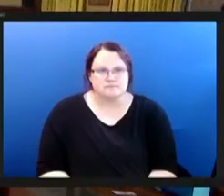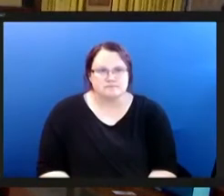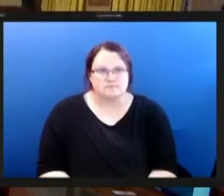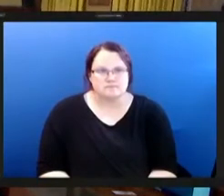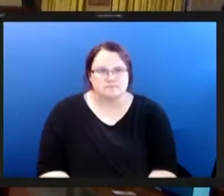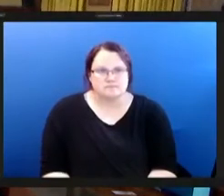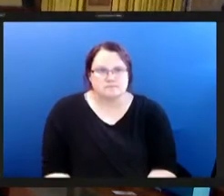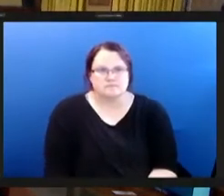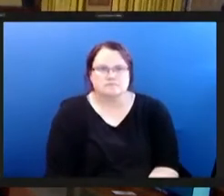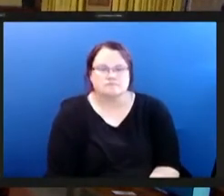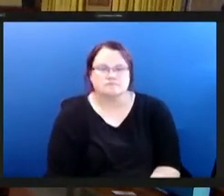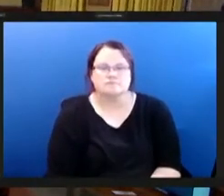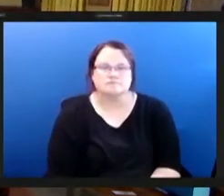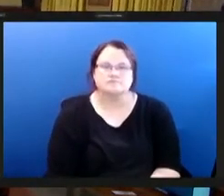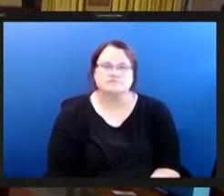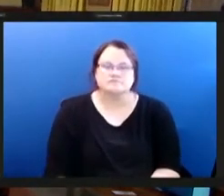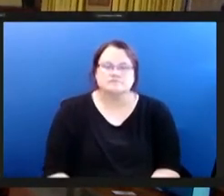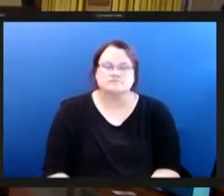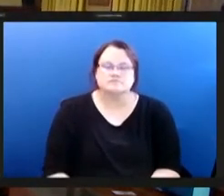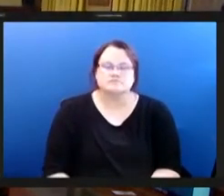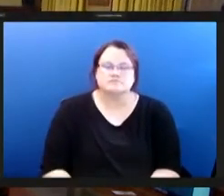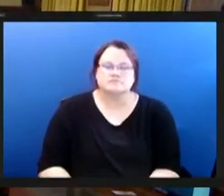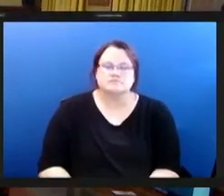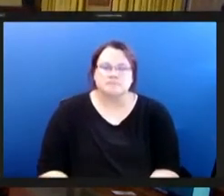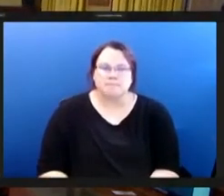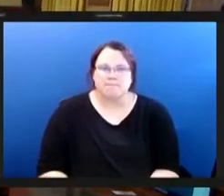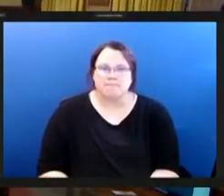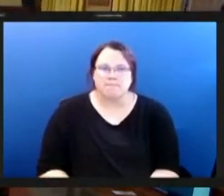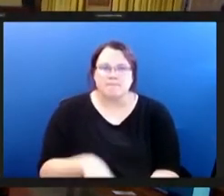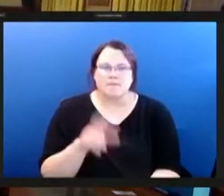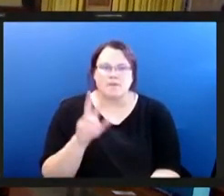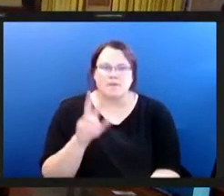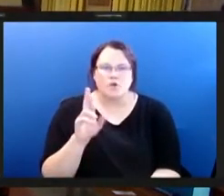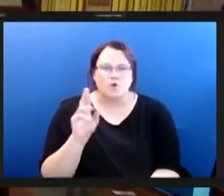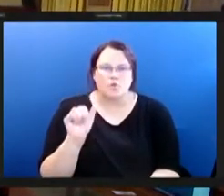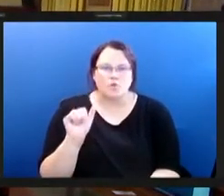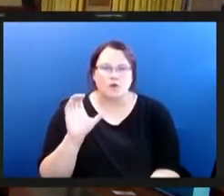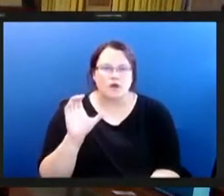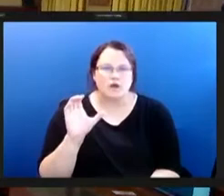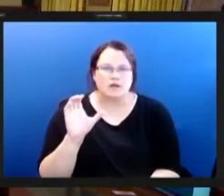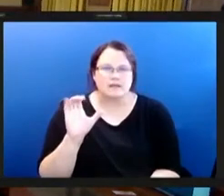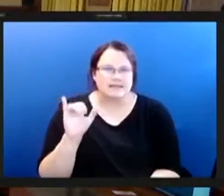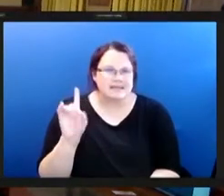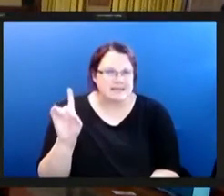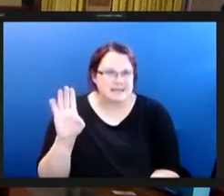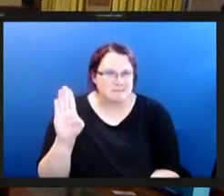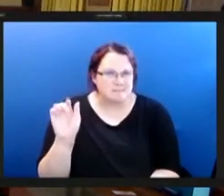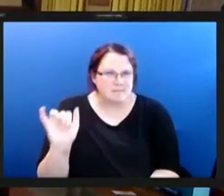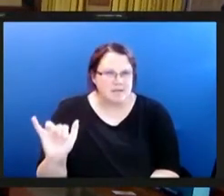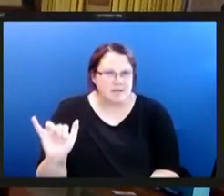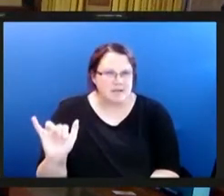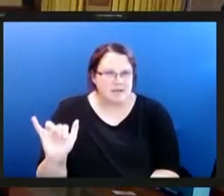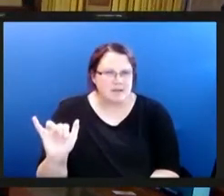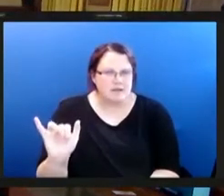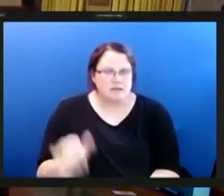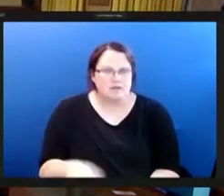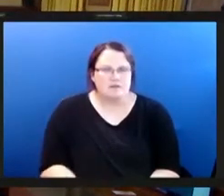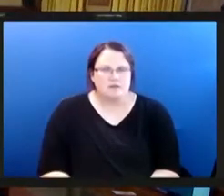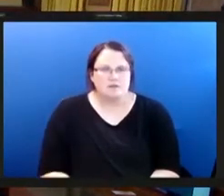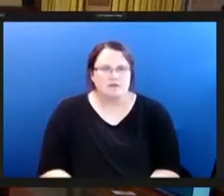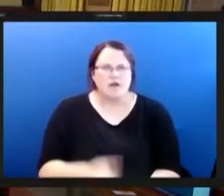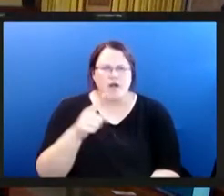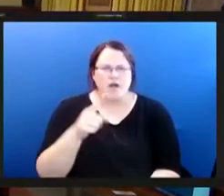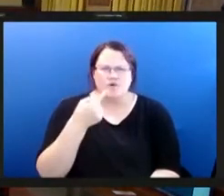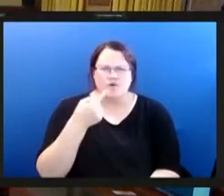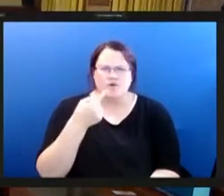thank you next we have rakeid bay i'm actually sorry miss bay i think i've always pronounced your name wrong i